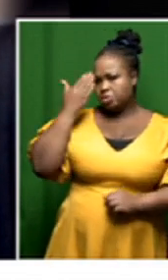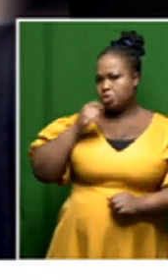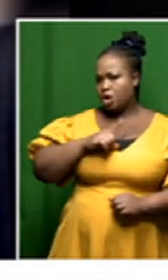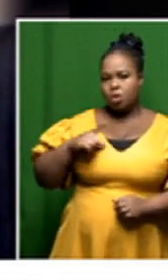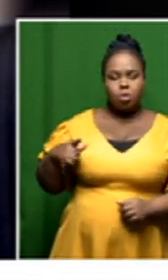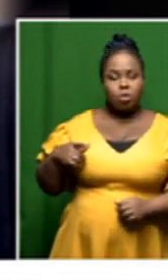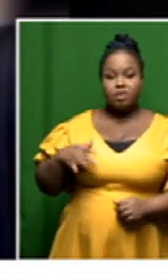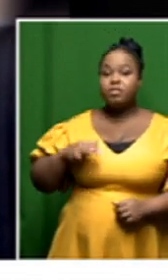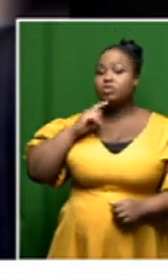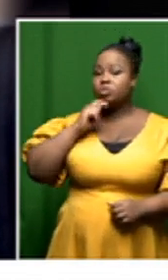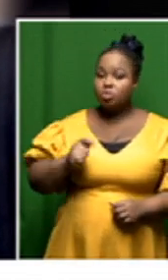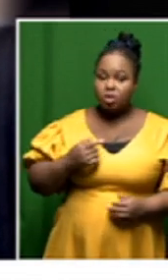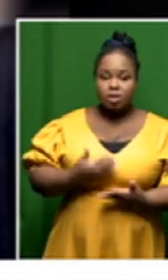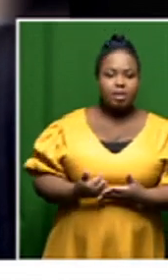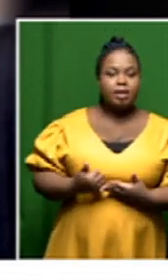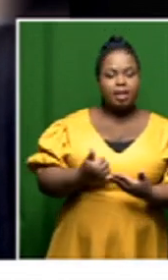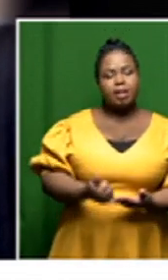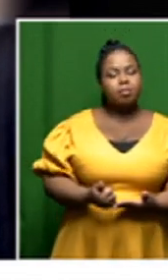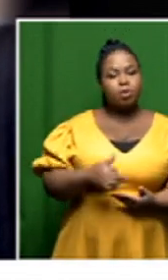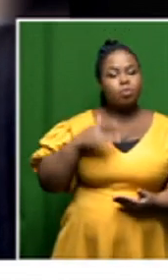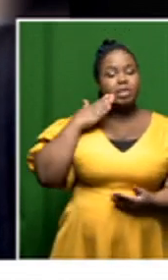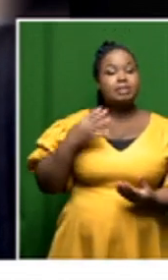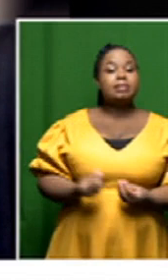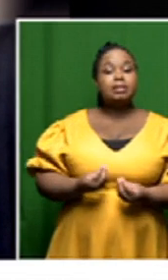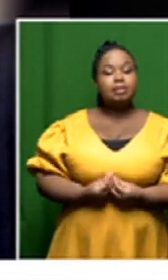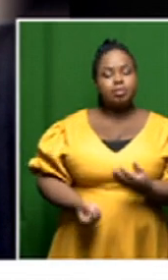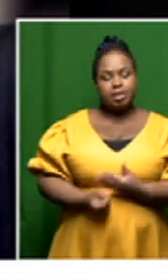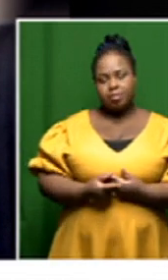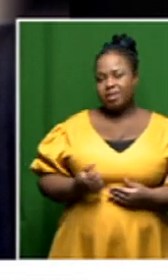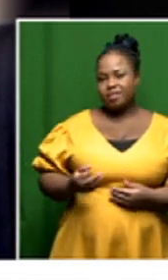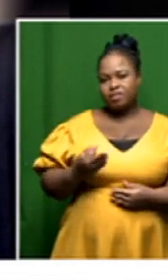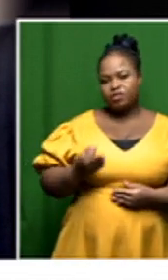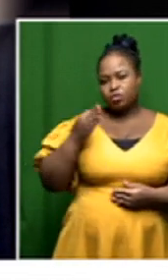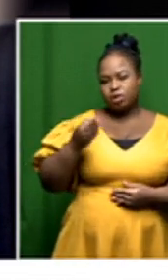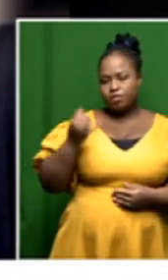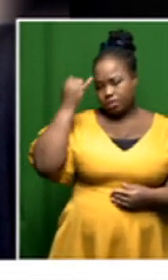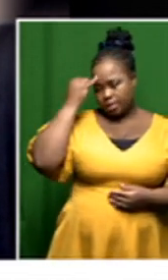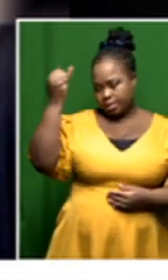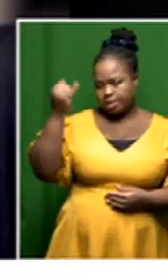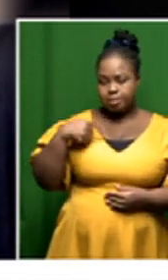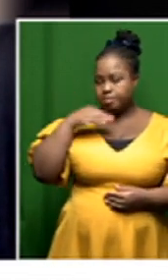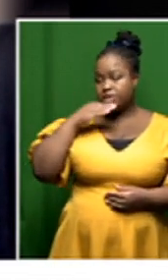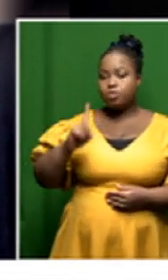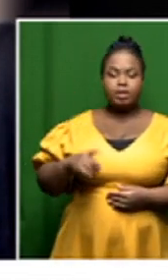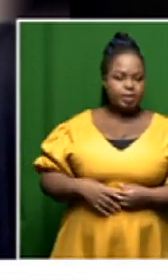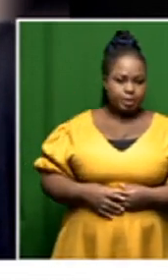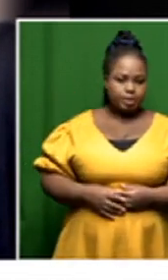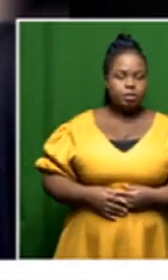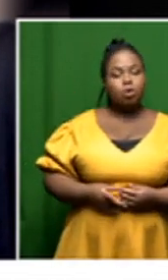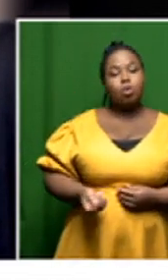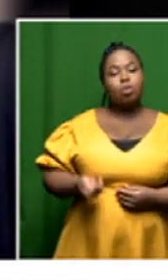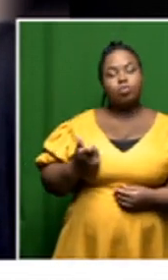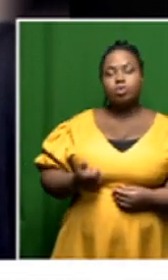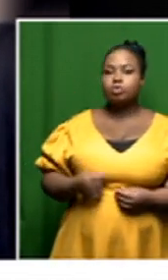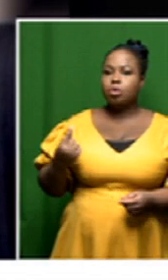will have any meaningful effect by the time something is done so let me let me give you an idea what i mean by this almost